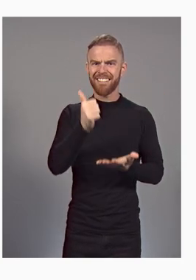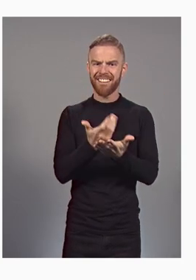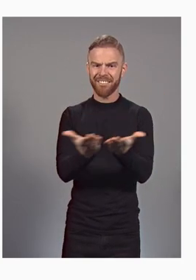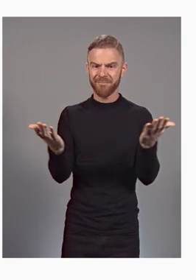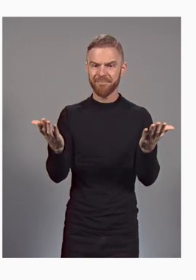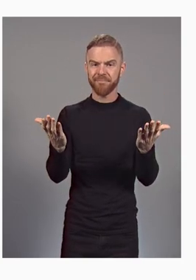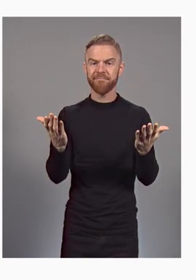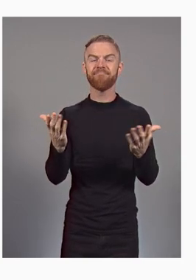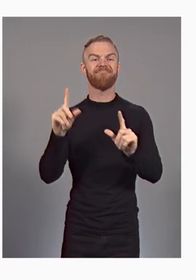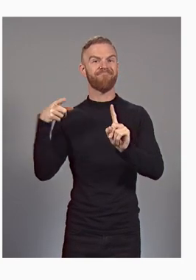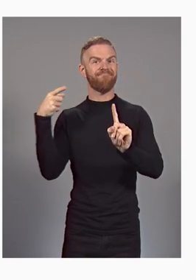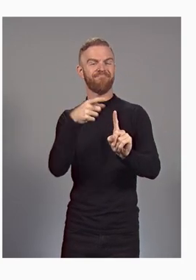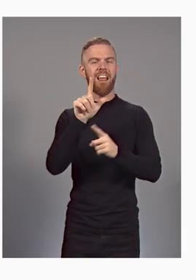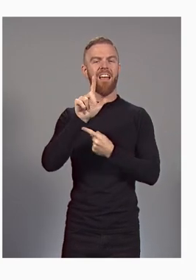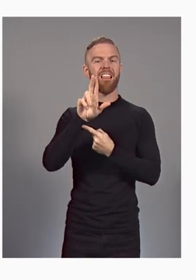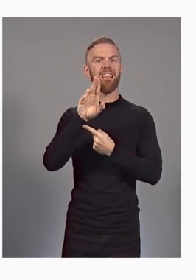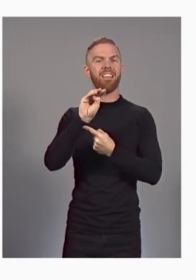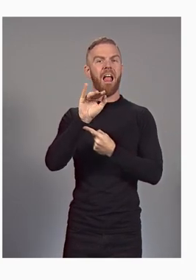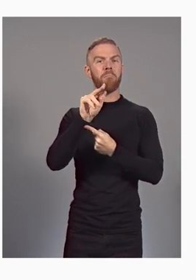day. Our